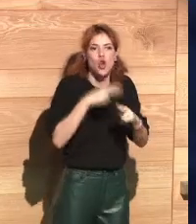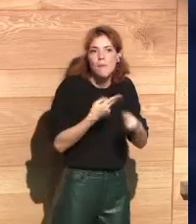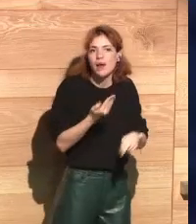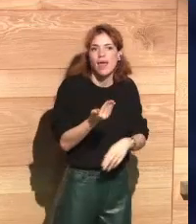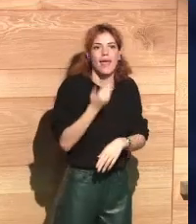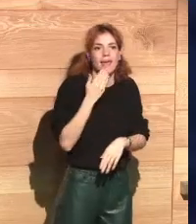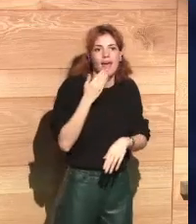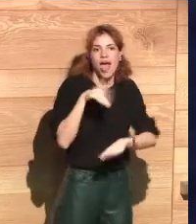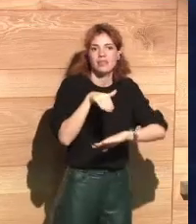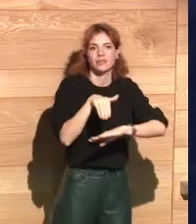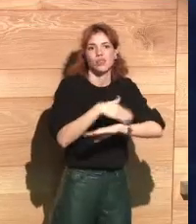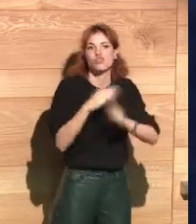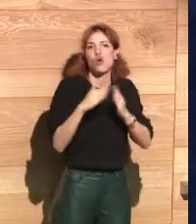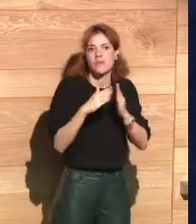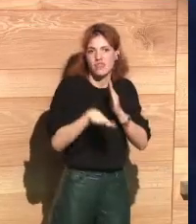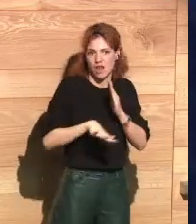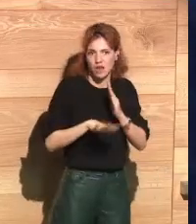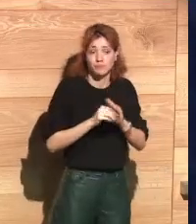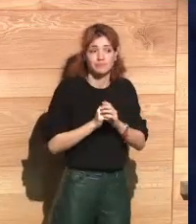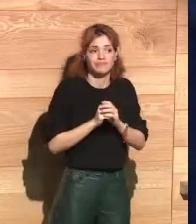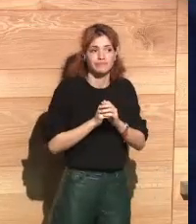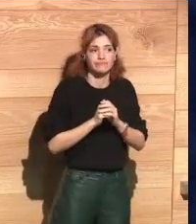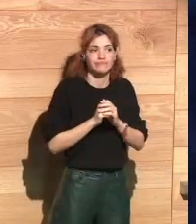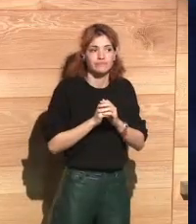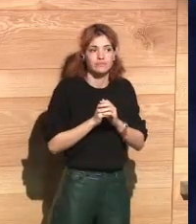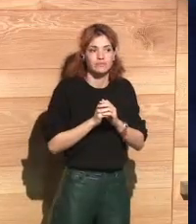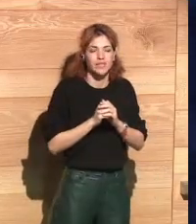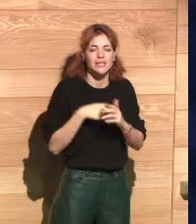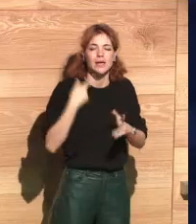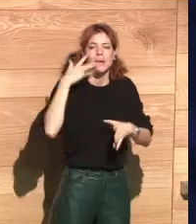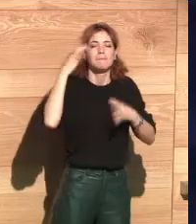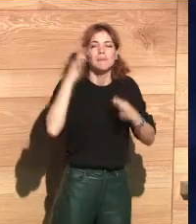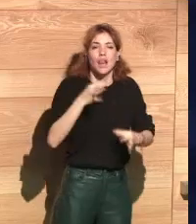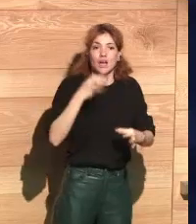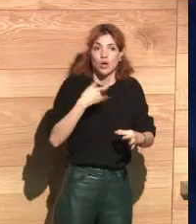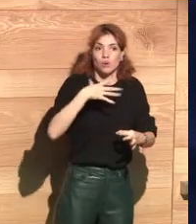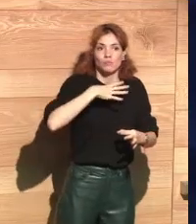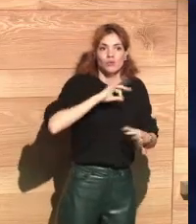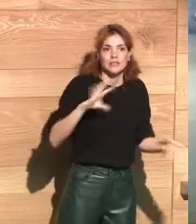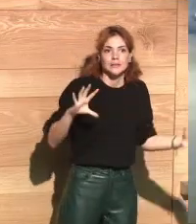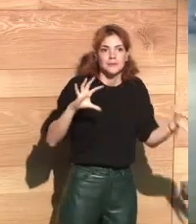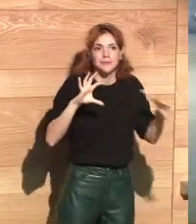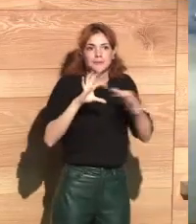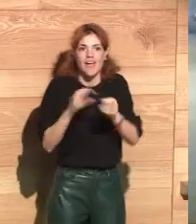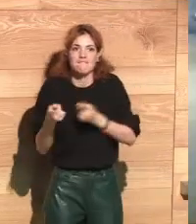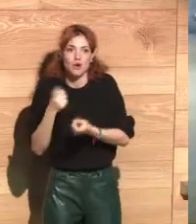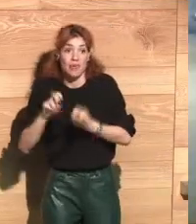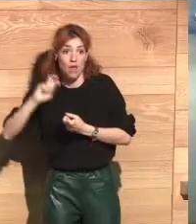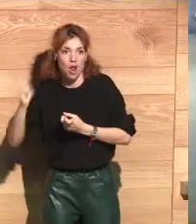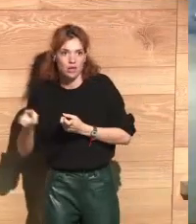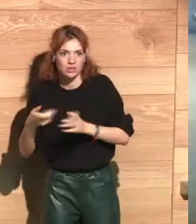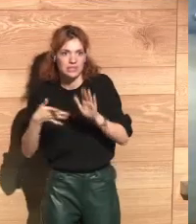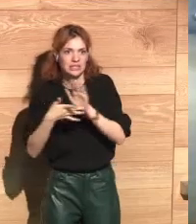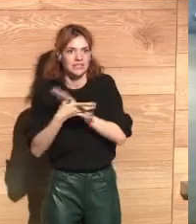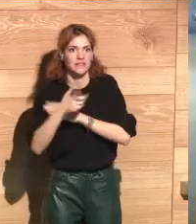imagine a database that has your name, your age, and your address. The problem is that this can be